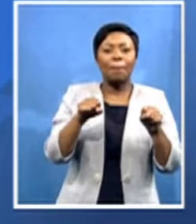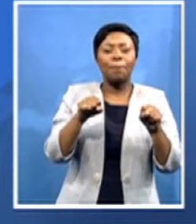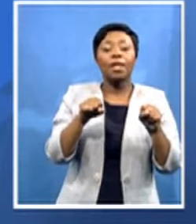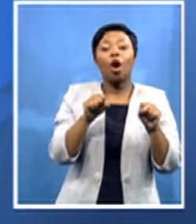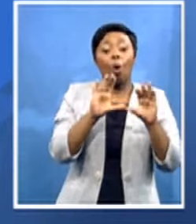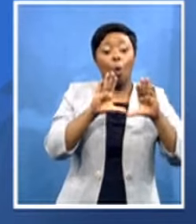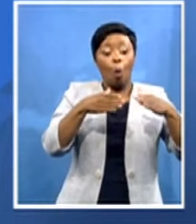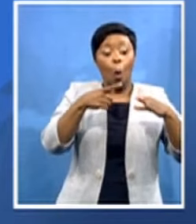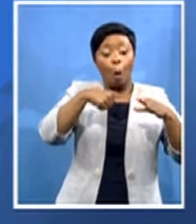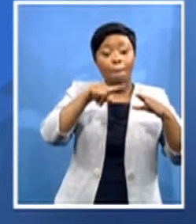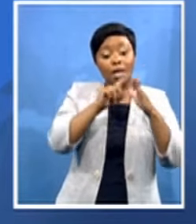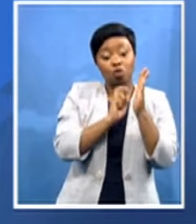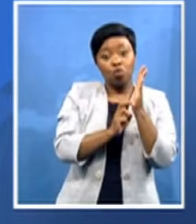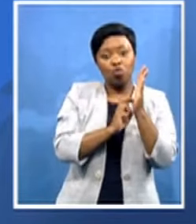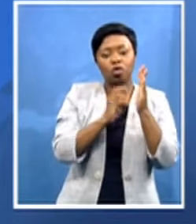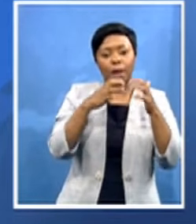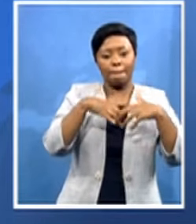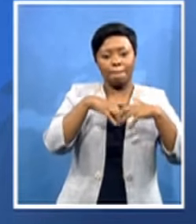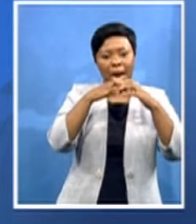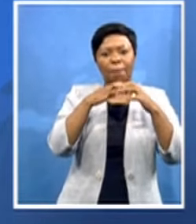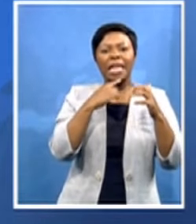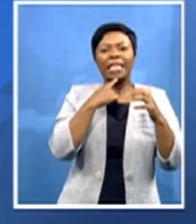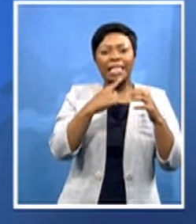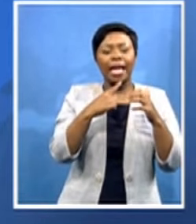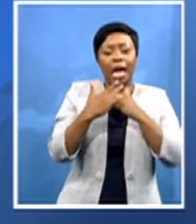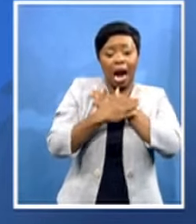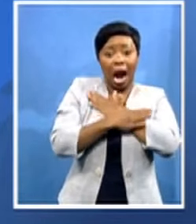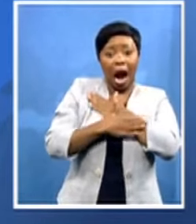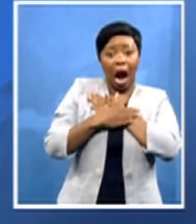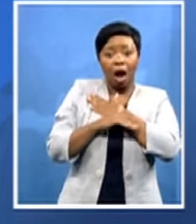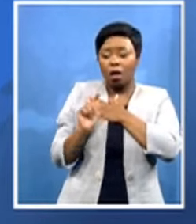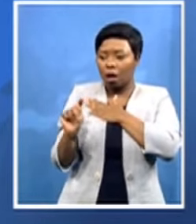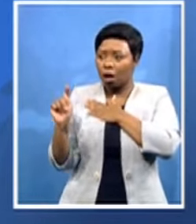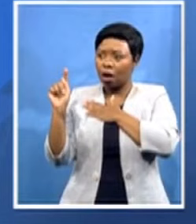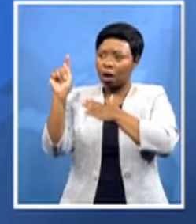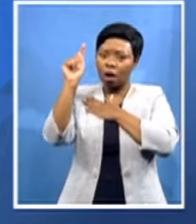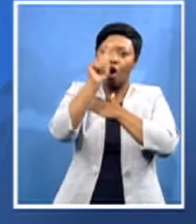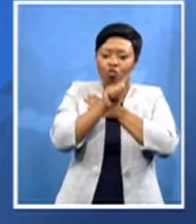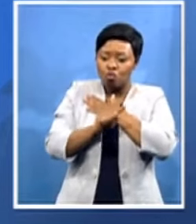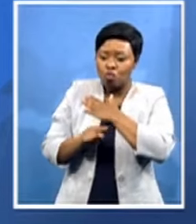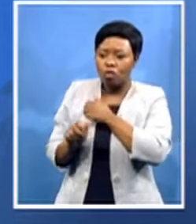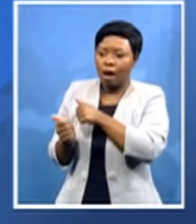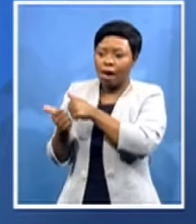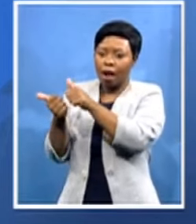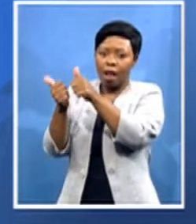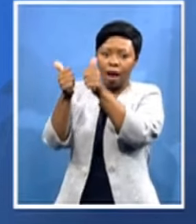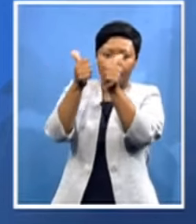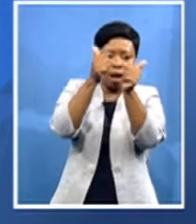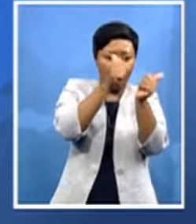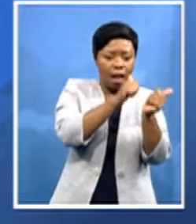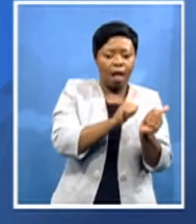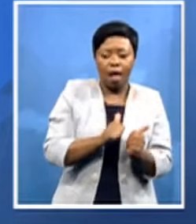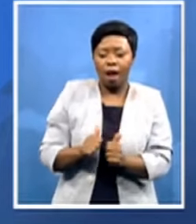that countries must rotate so that so that even those i mean not countries as such but regions must rotate